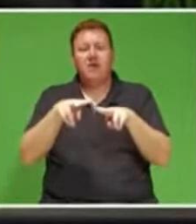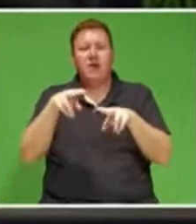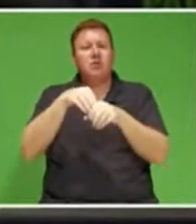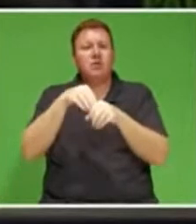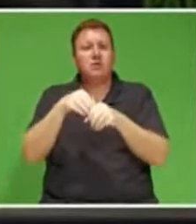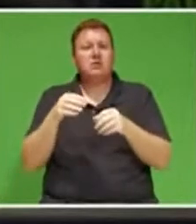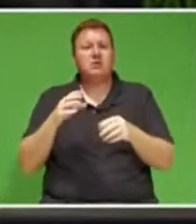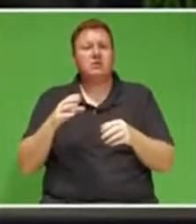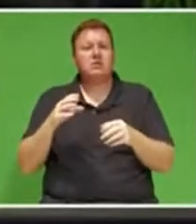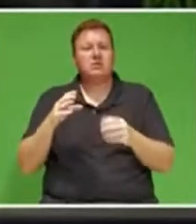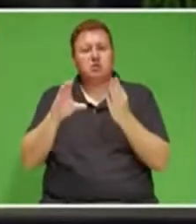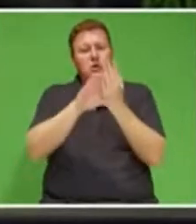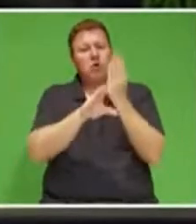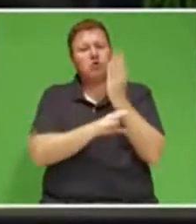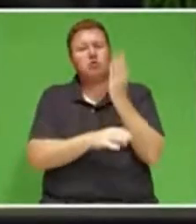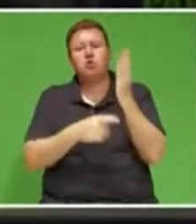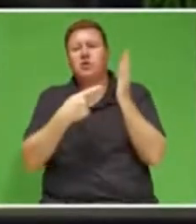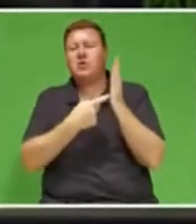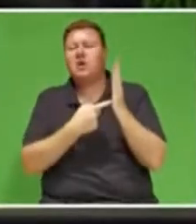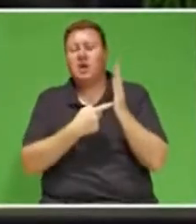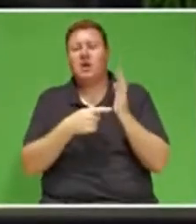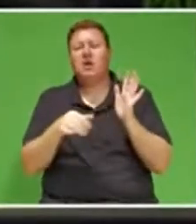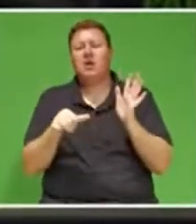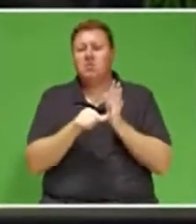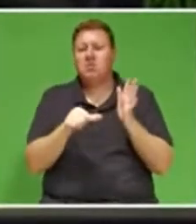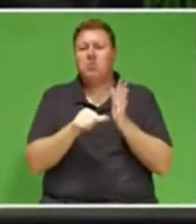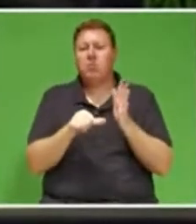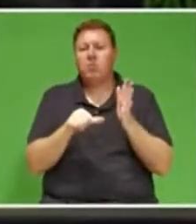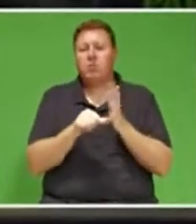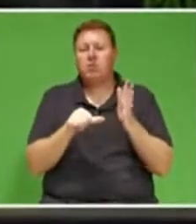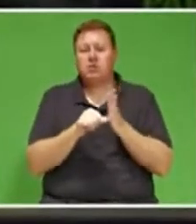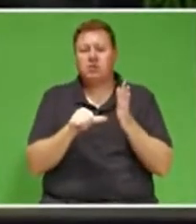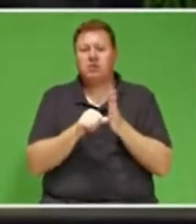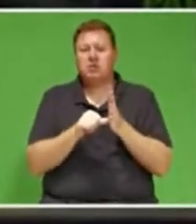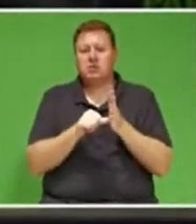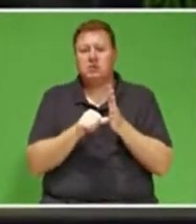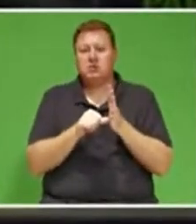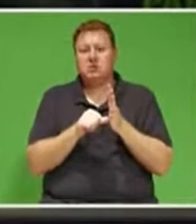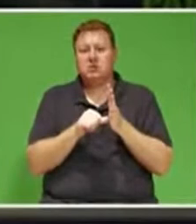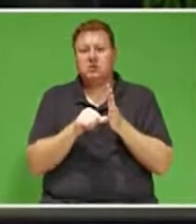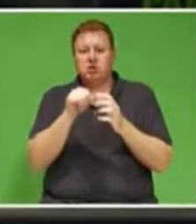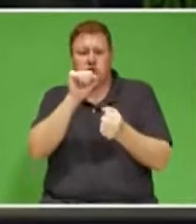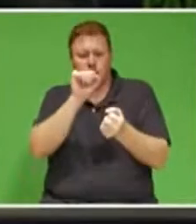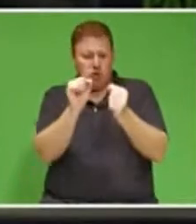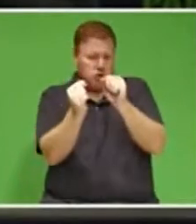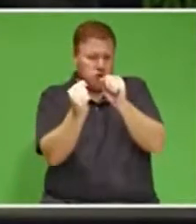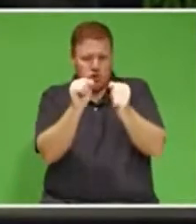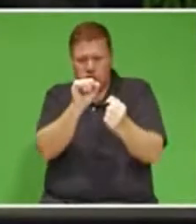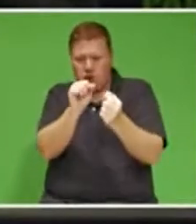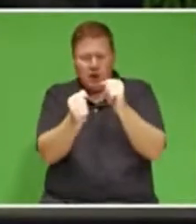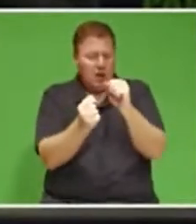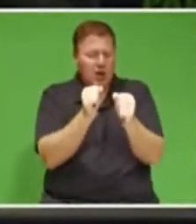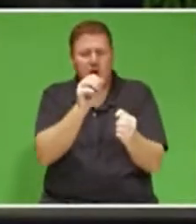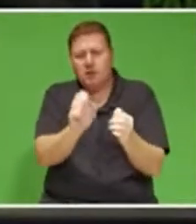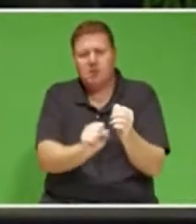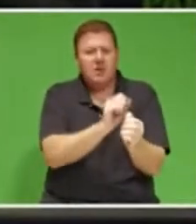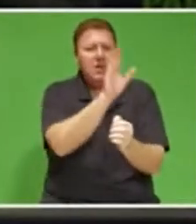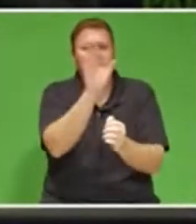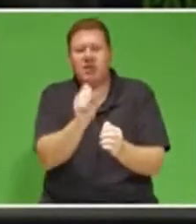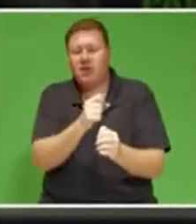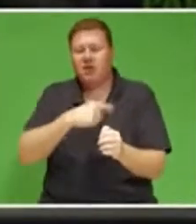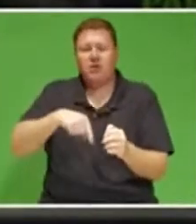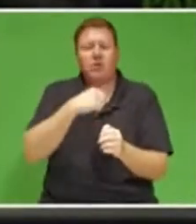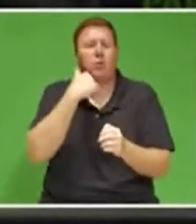are essential in shaping the South Africa that we want. The constitution